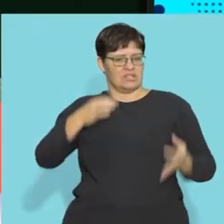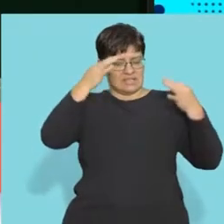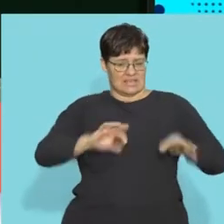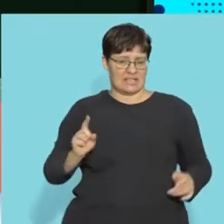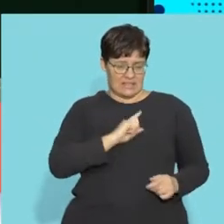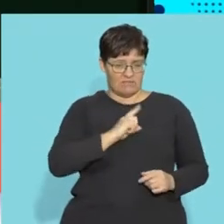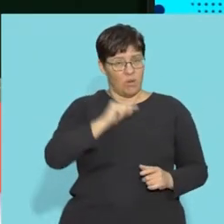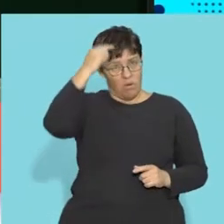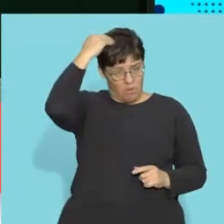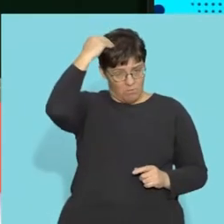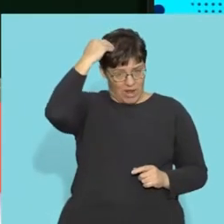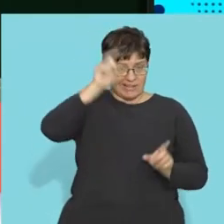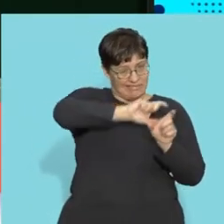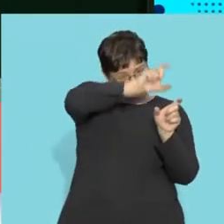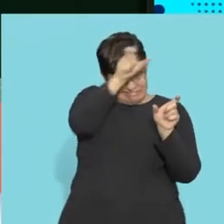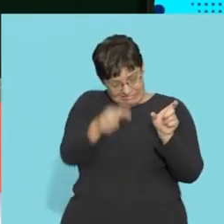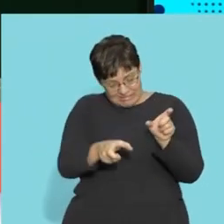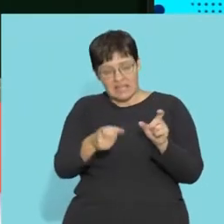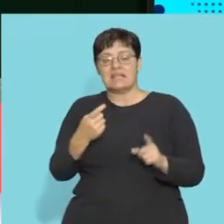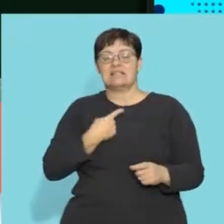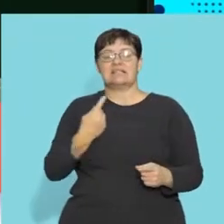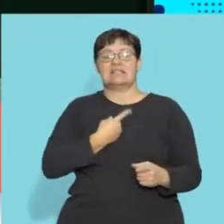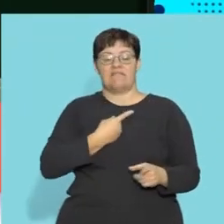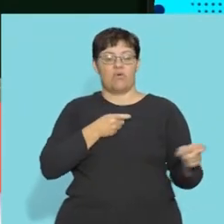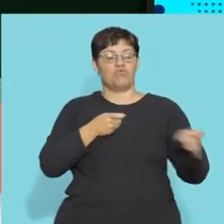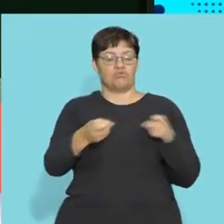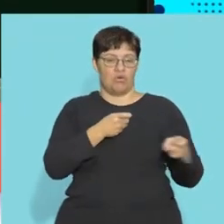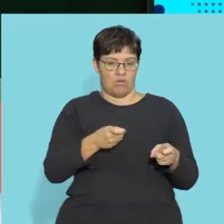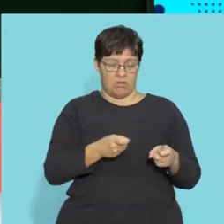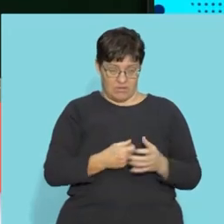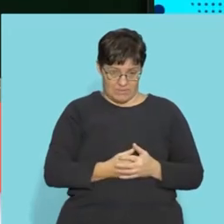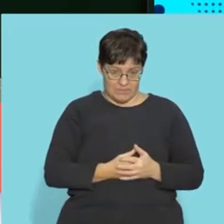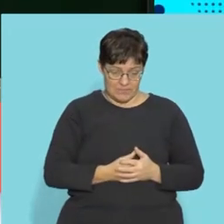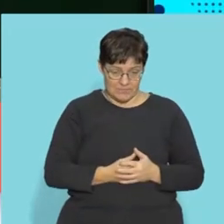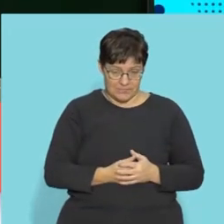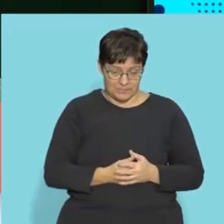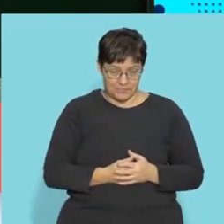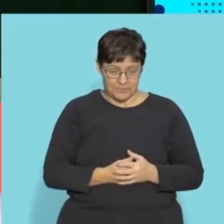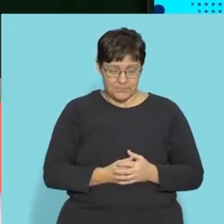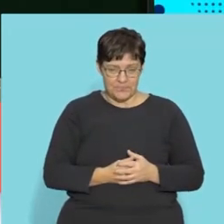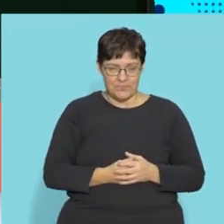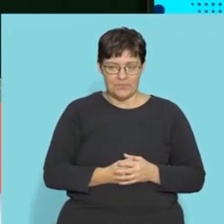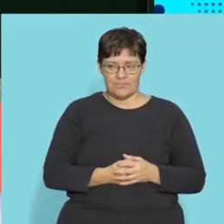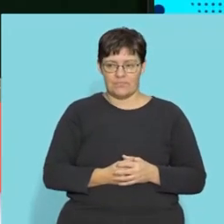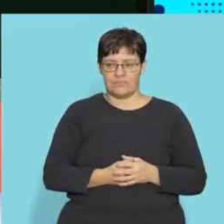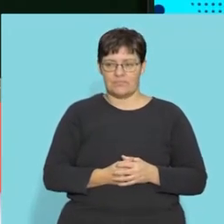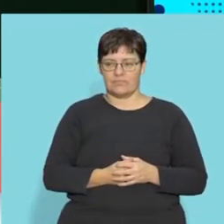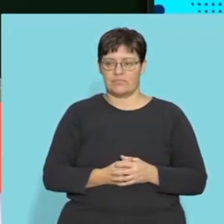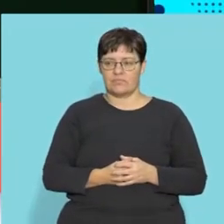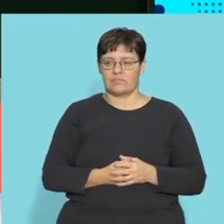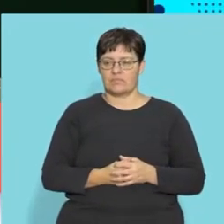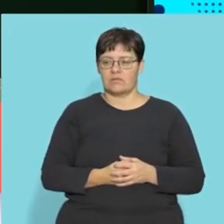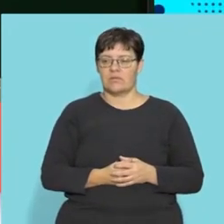to the shop you get what i'm saying that's voluntary so your cerebrum control controls your voluntary